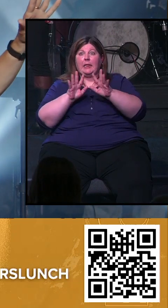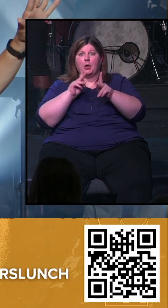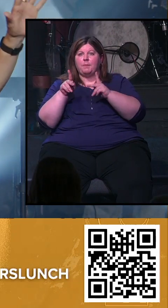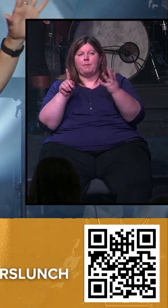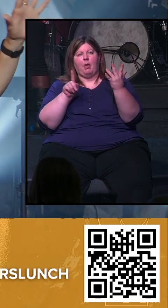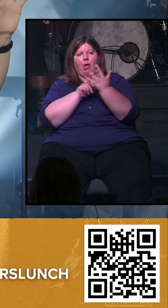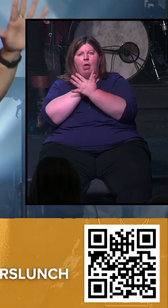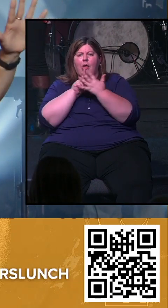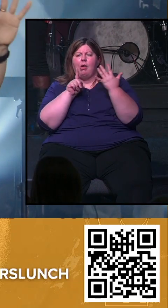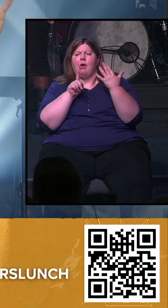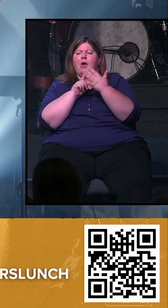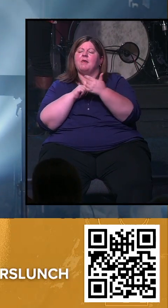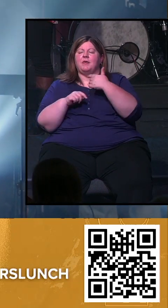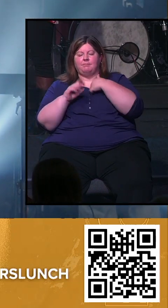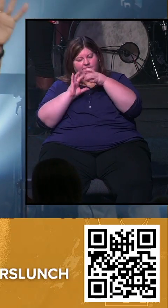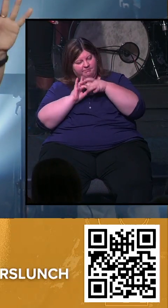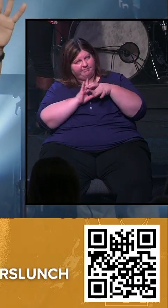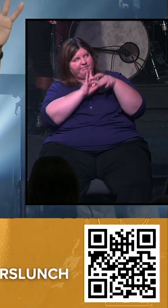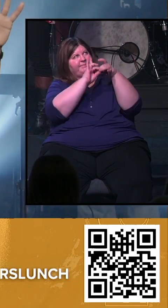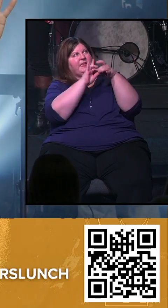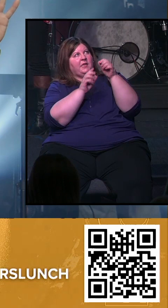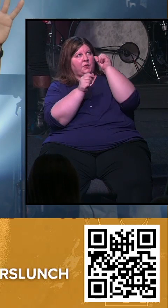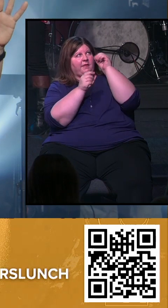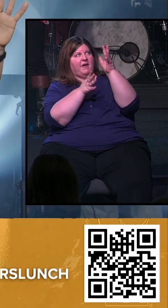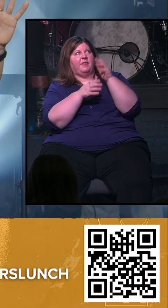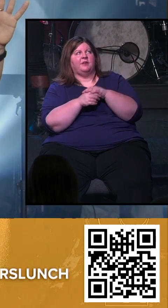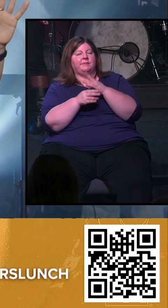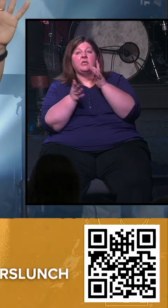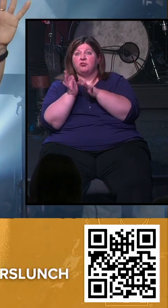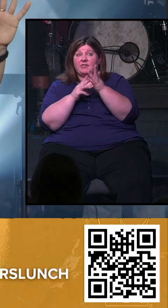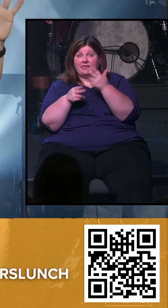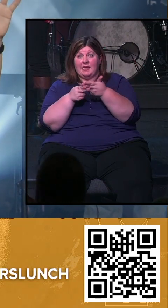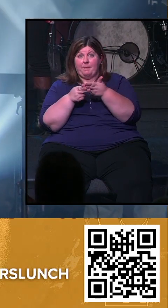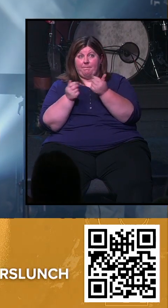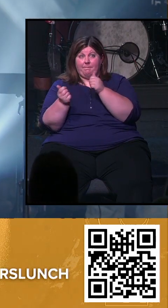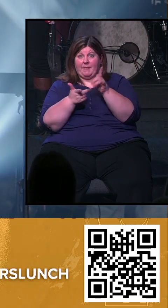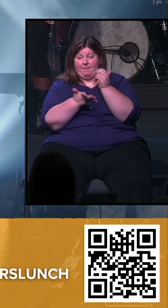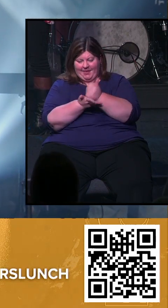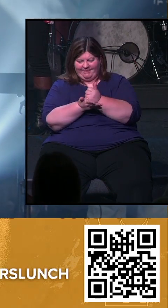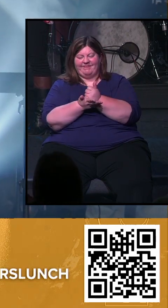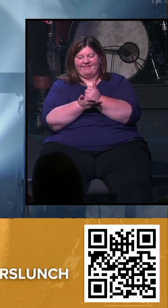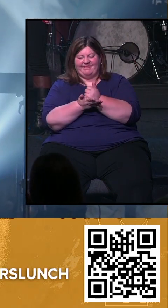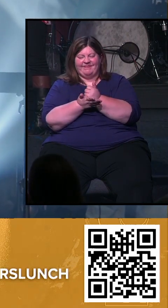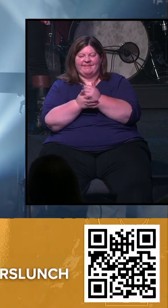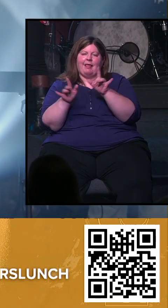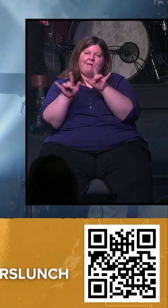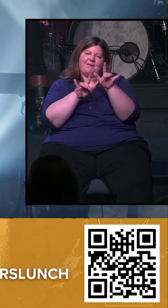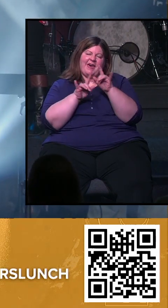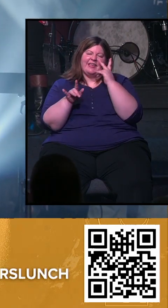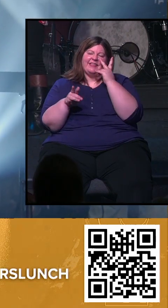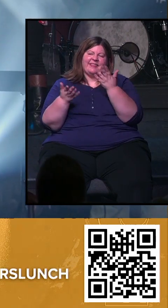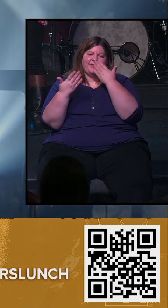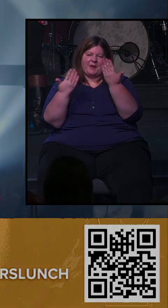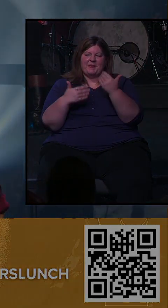encounter That you belong to the Father And in Jesus' name everyone said Amen Amen Love you guys Thanks